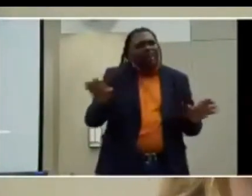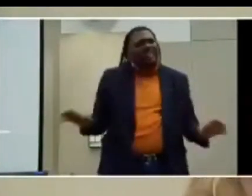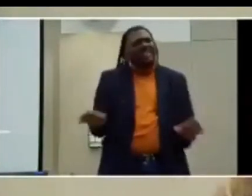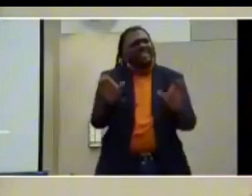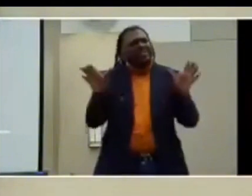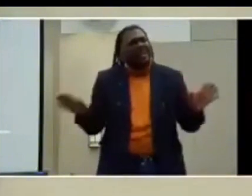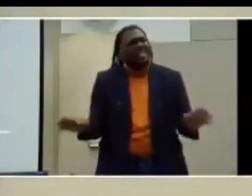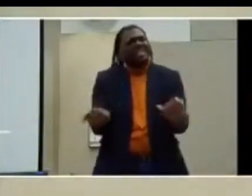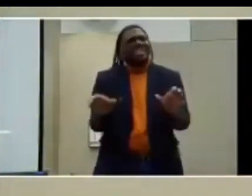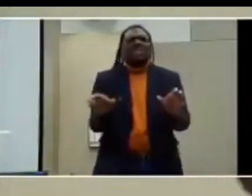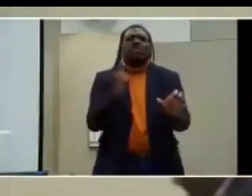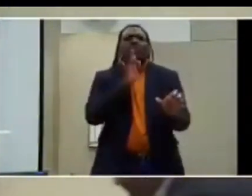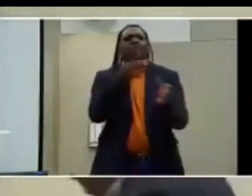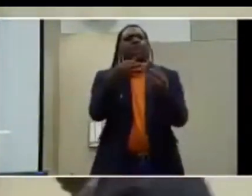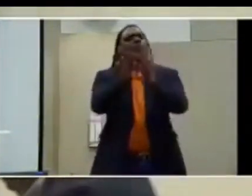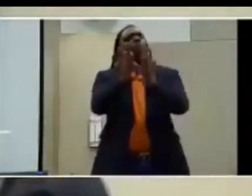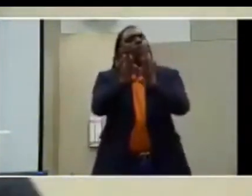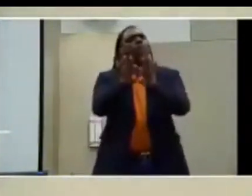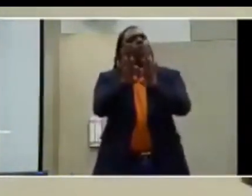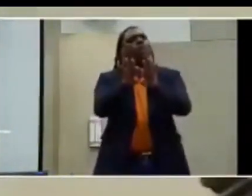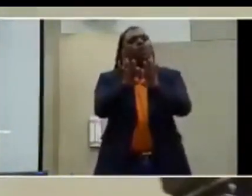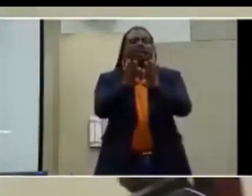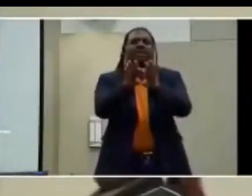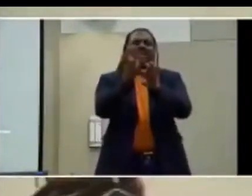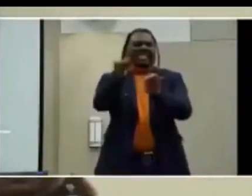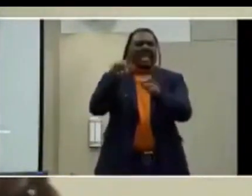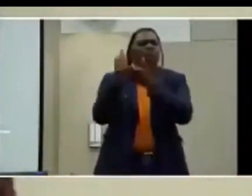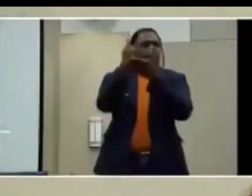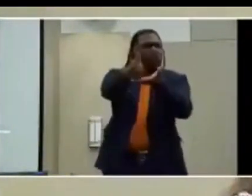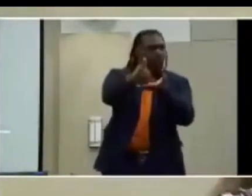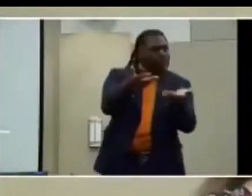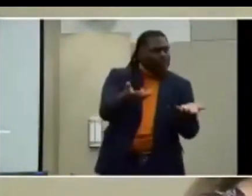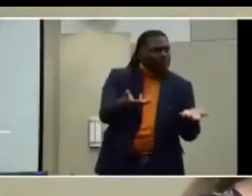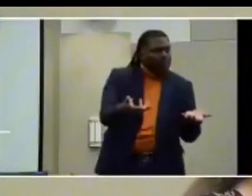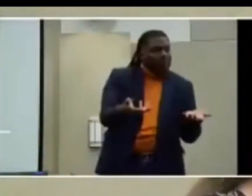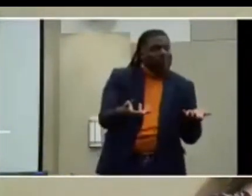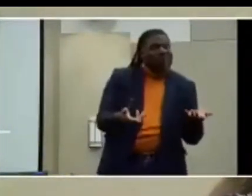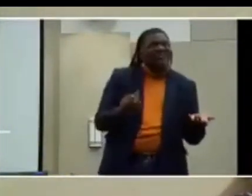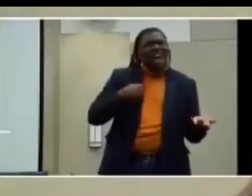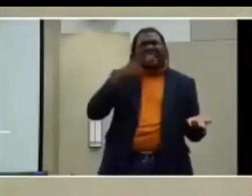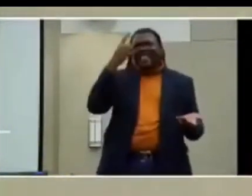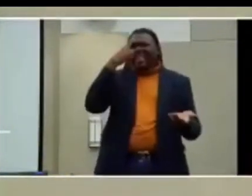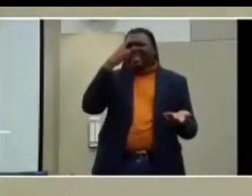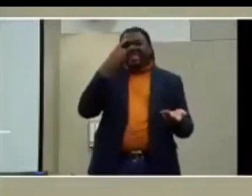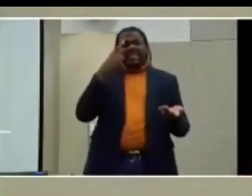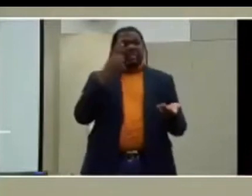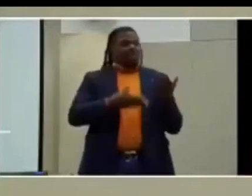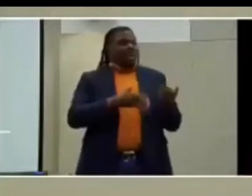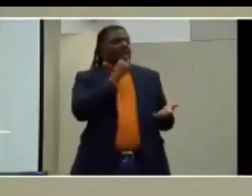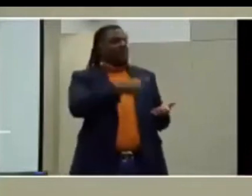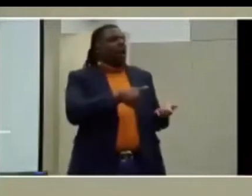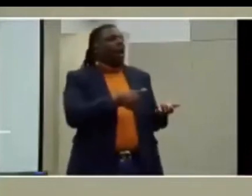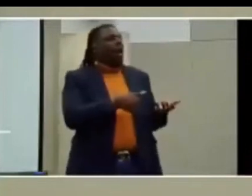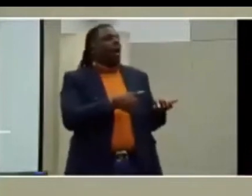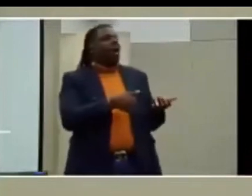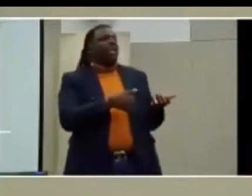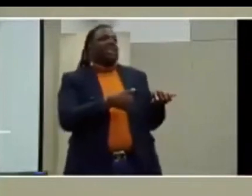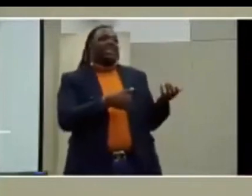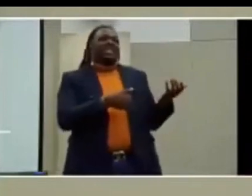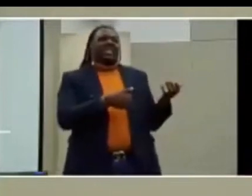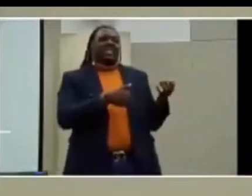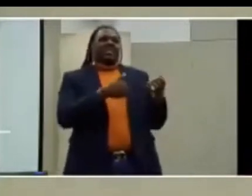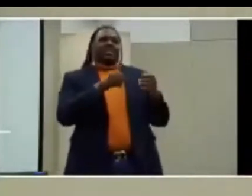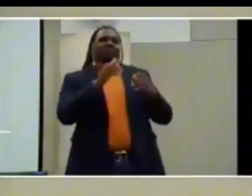economy is pretty critical. So we need your help. And I think that it may not ever be an